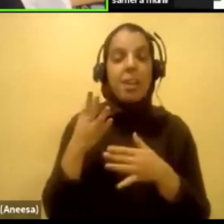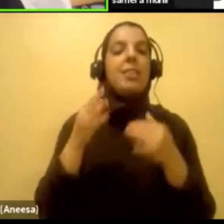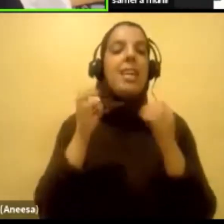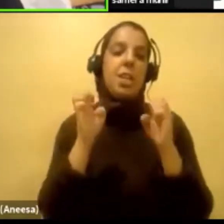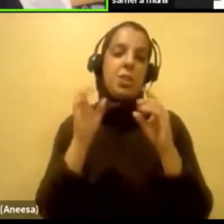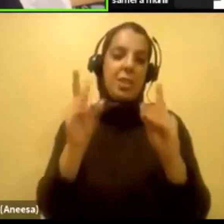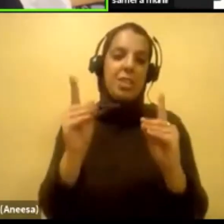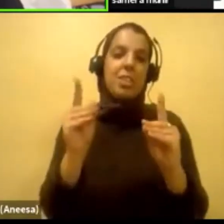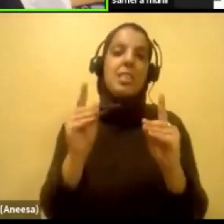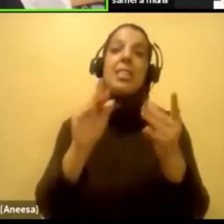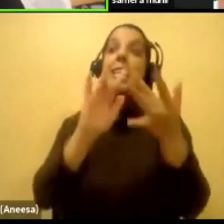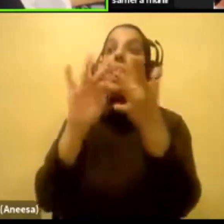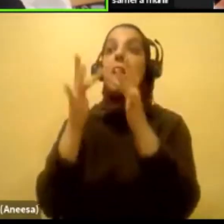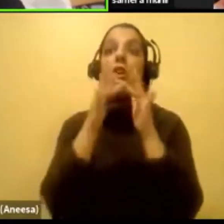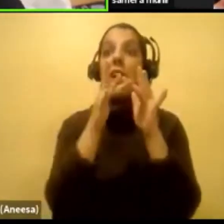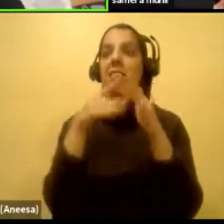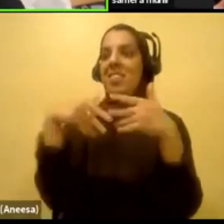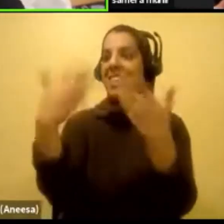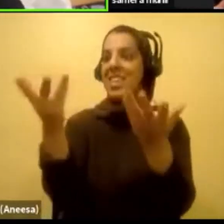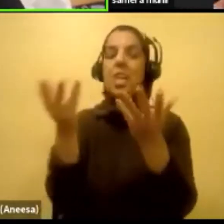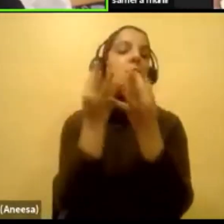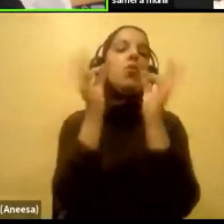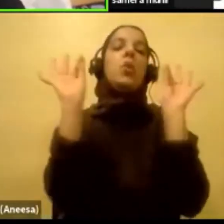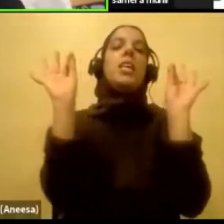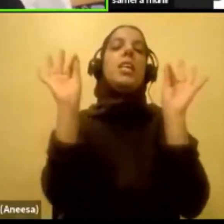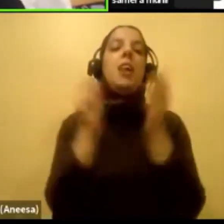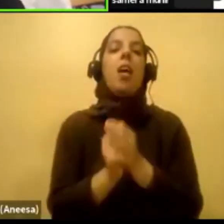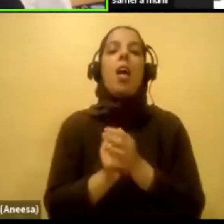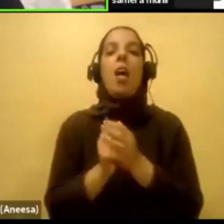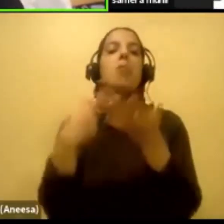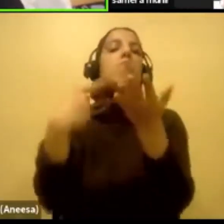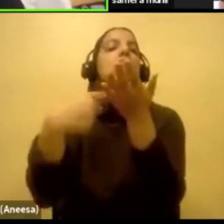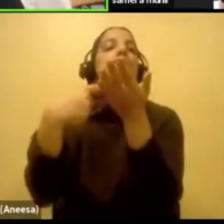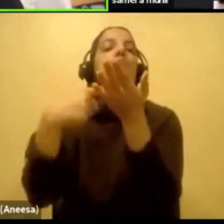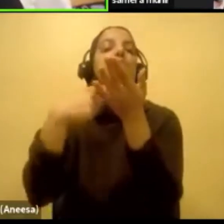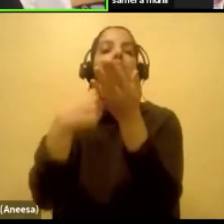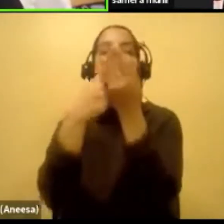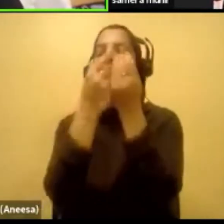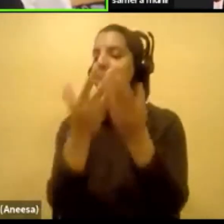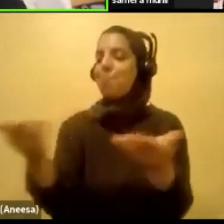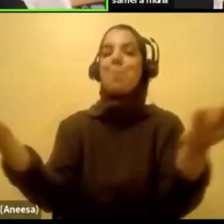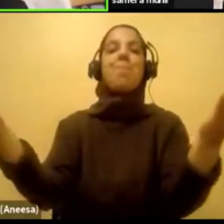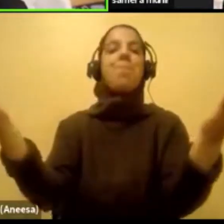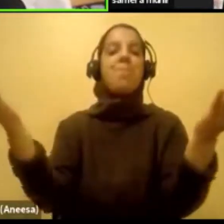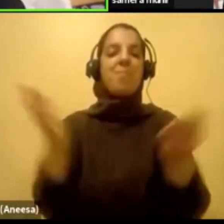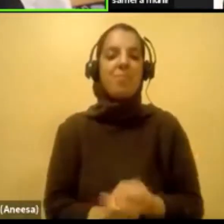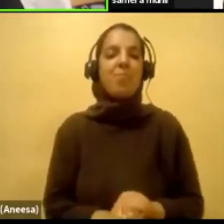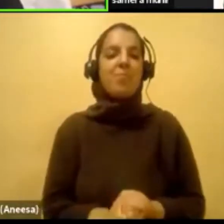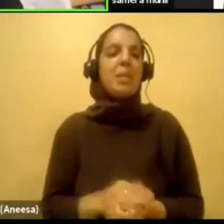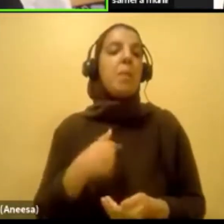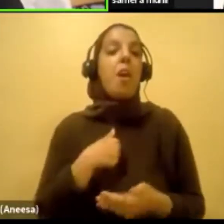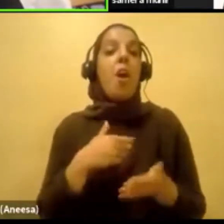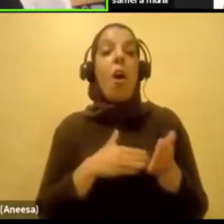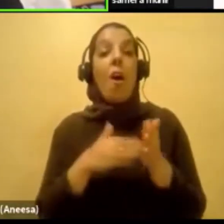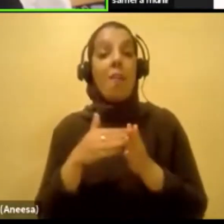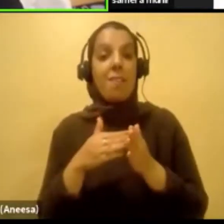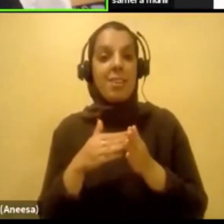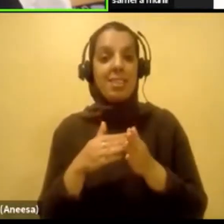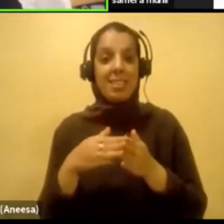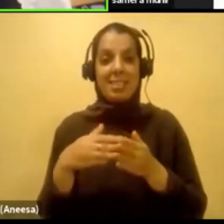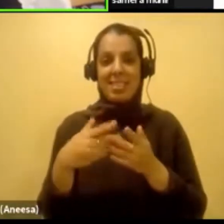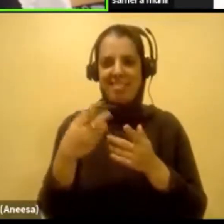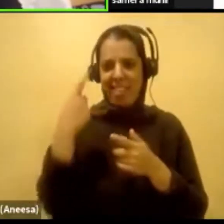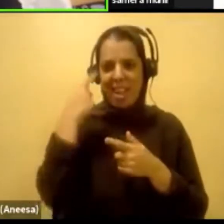is free. Open dialogue is more than welcomed. You know, I oftentimes I feel like our Muslim community